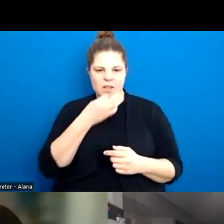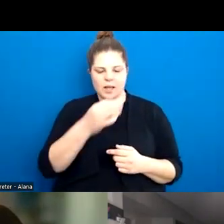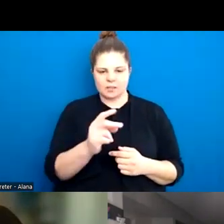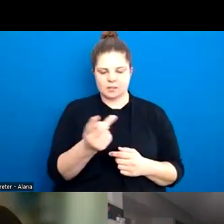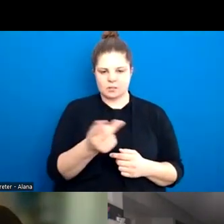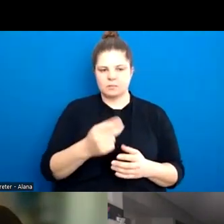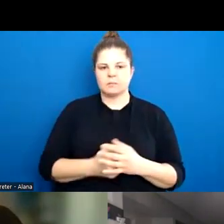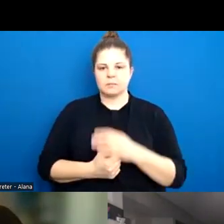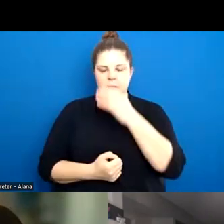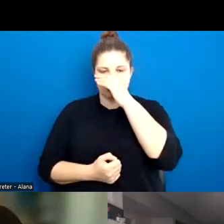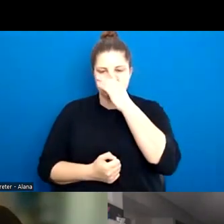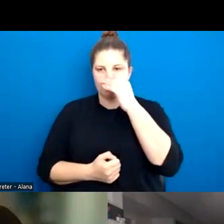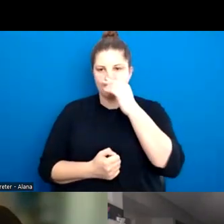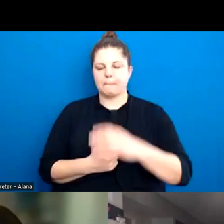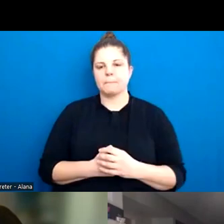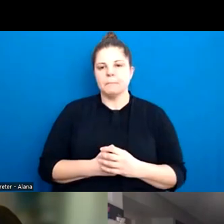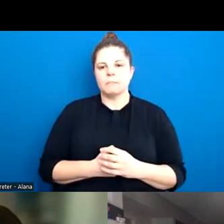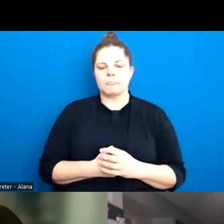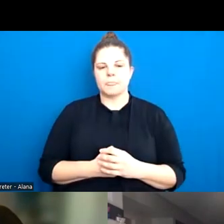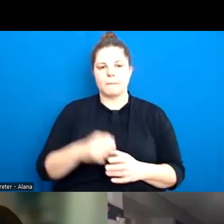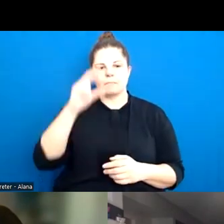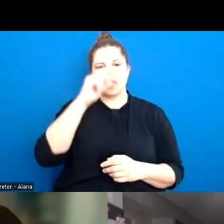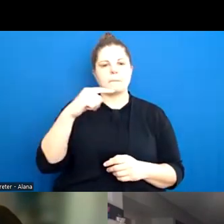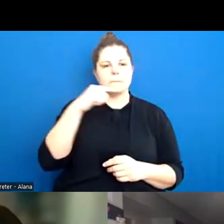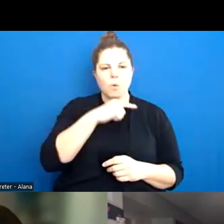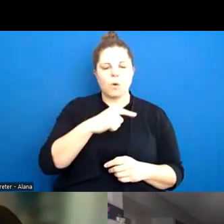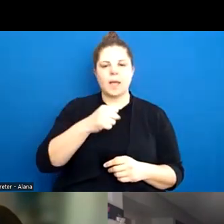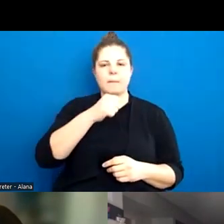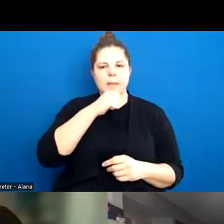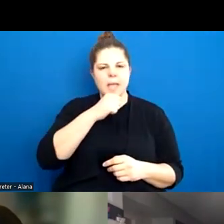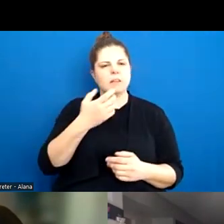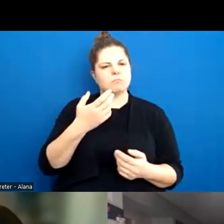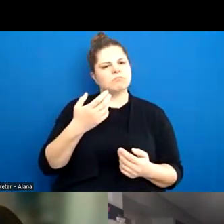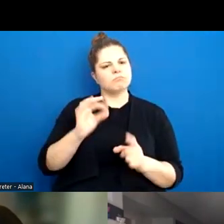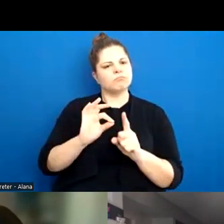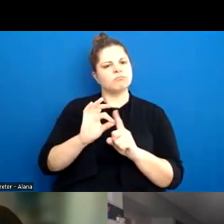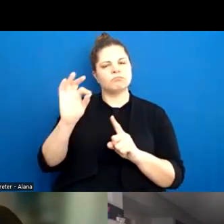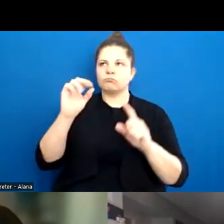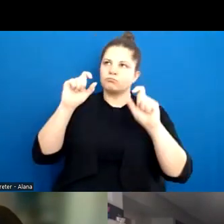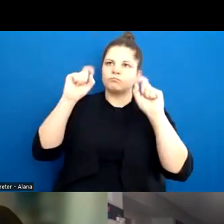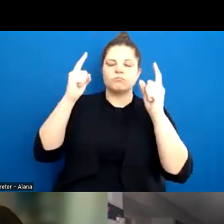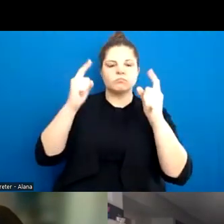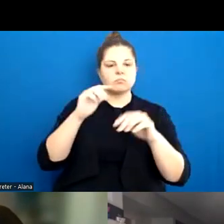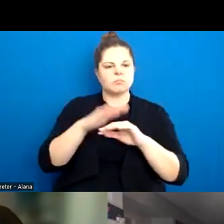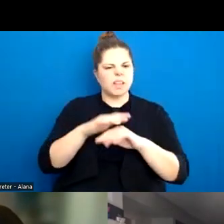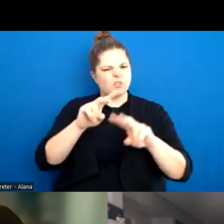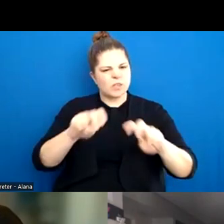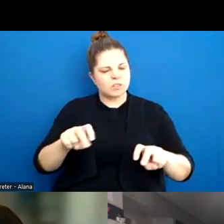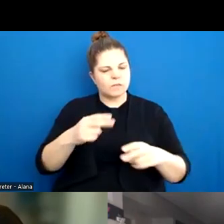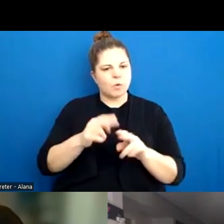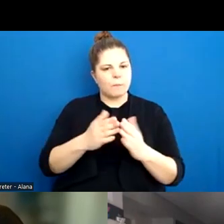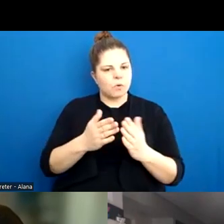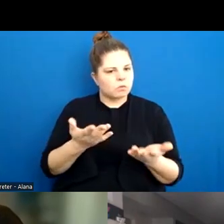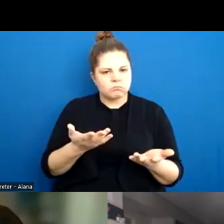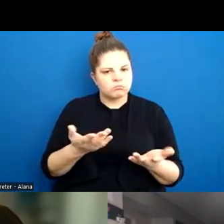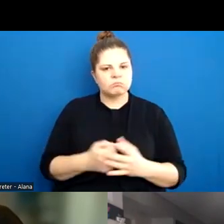how have the understanding of young boys and men developed in response to the research for the book? So, you know, engaging in